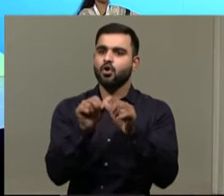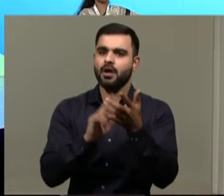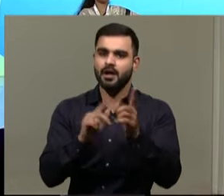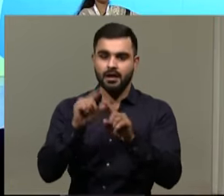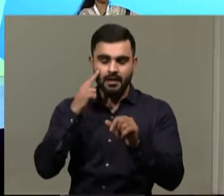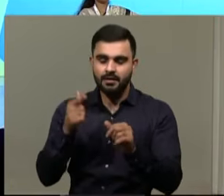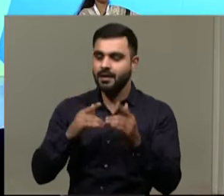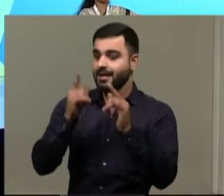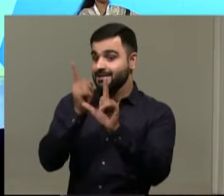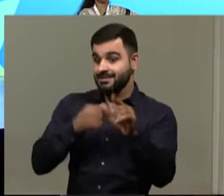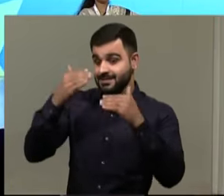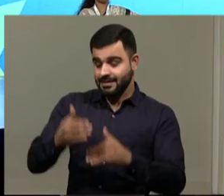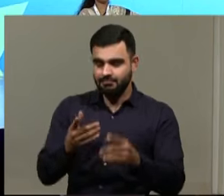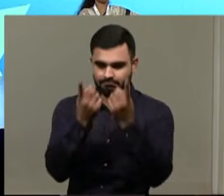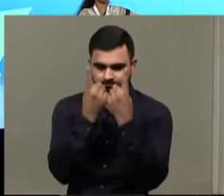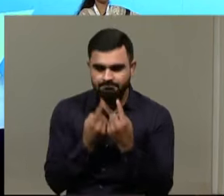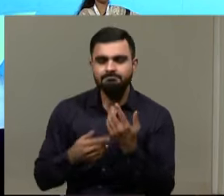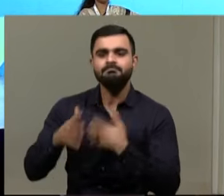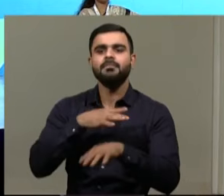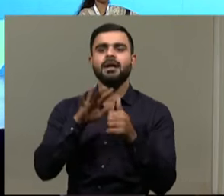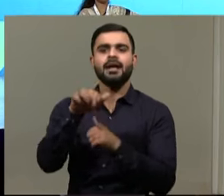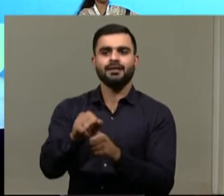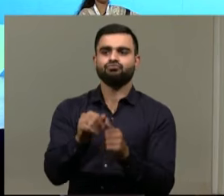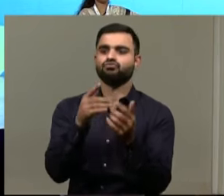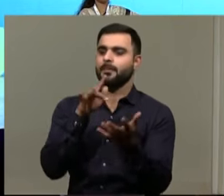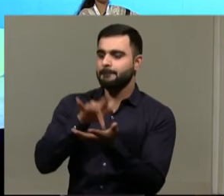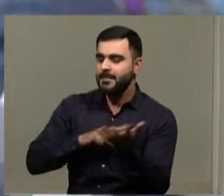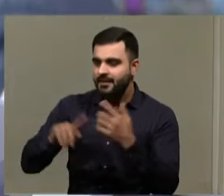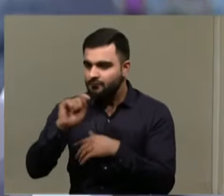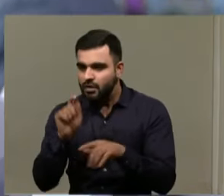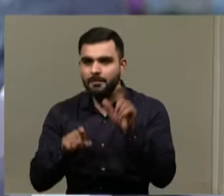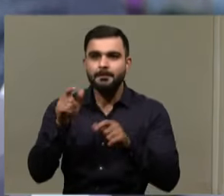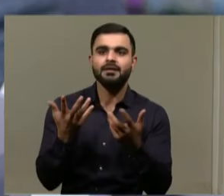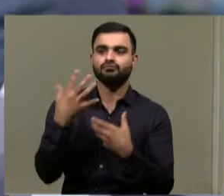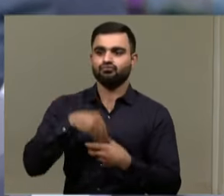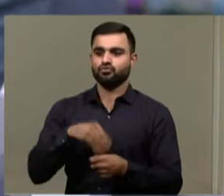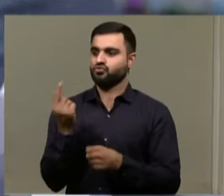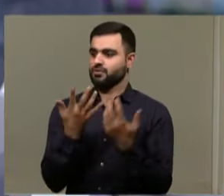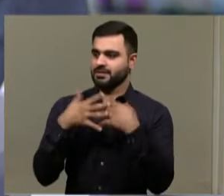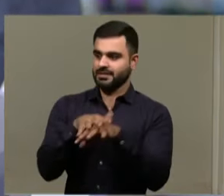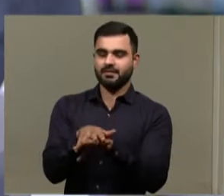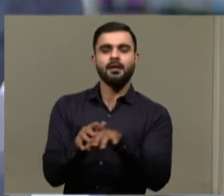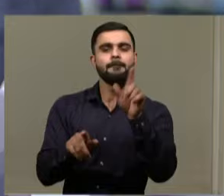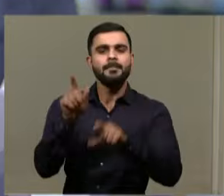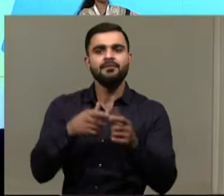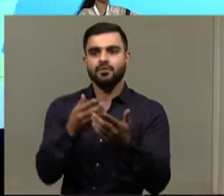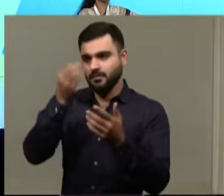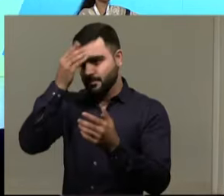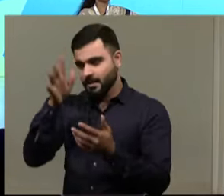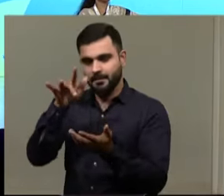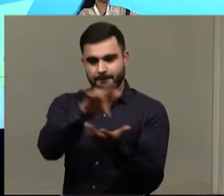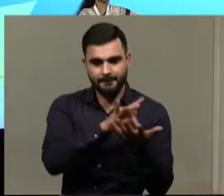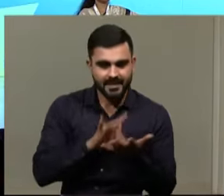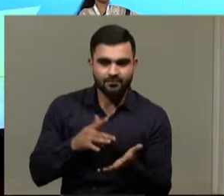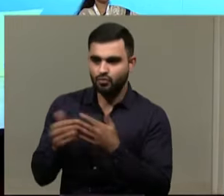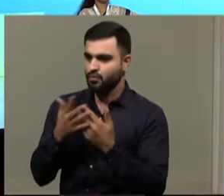accessible public places are, how aware and inclusive the citizens are. So if you could tell us then, where are these places